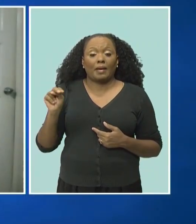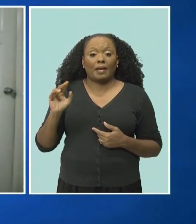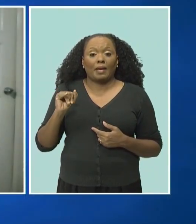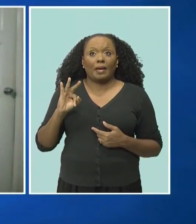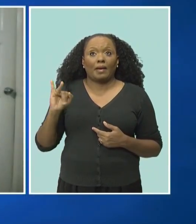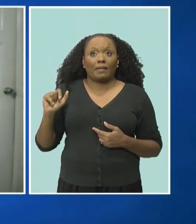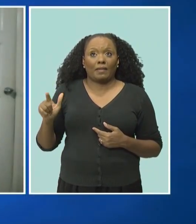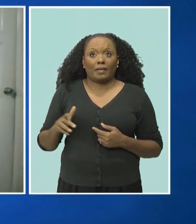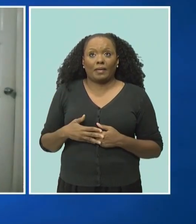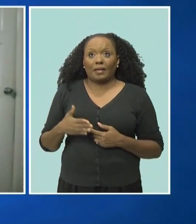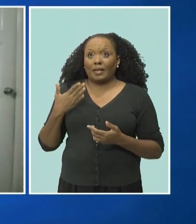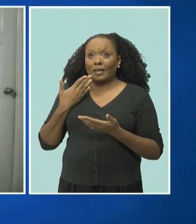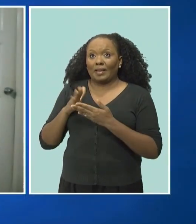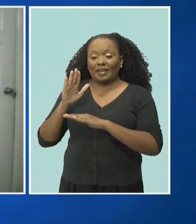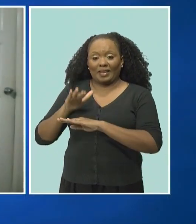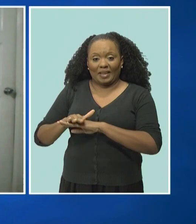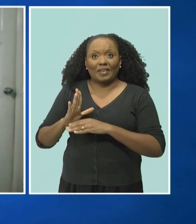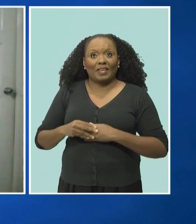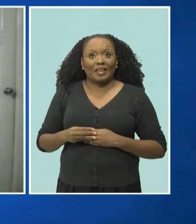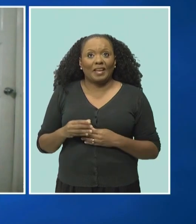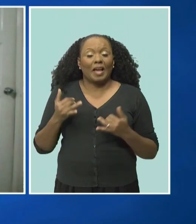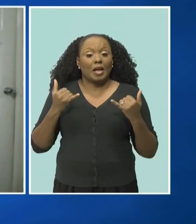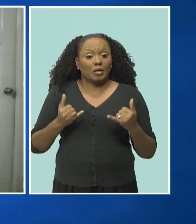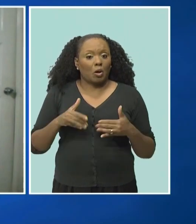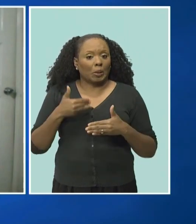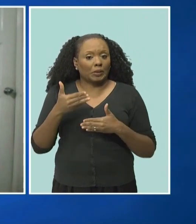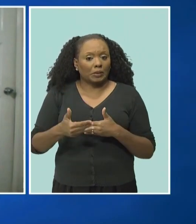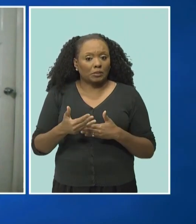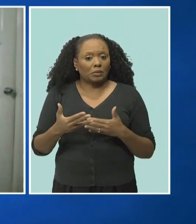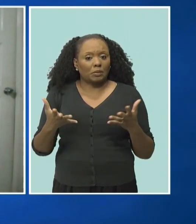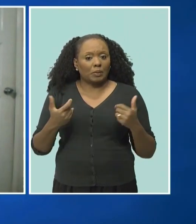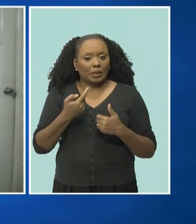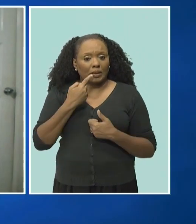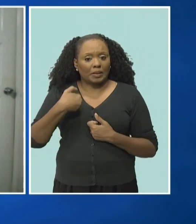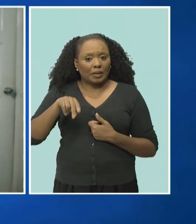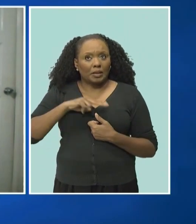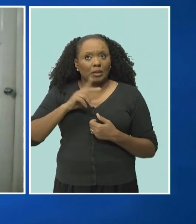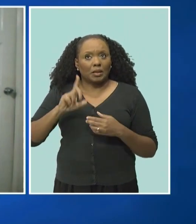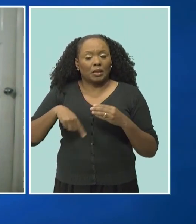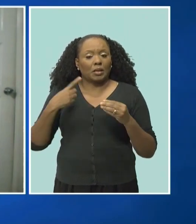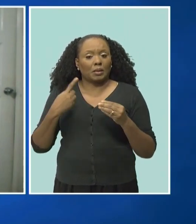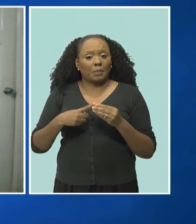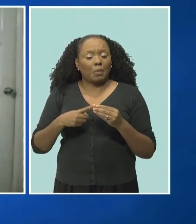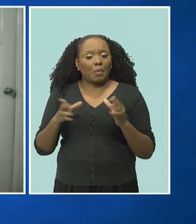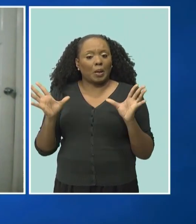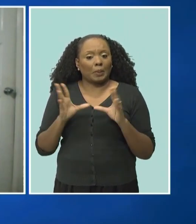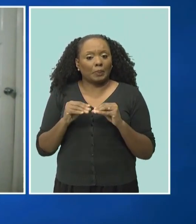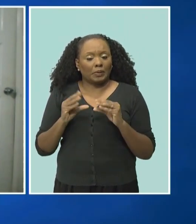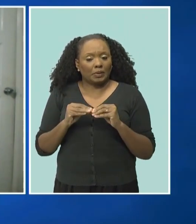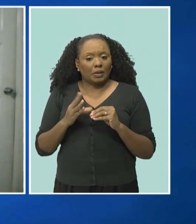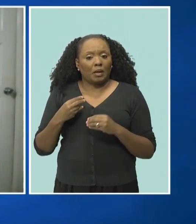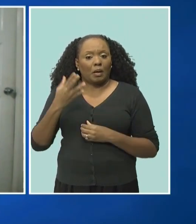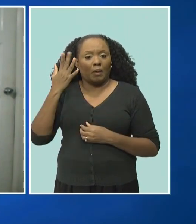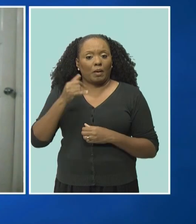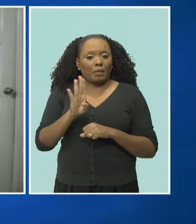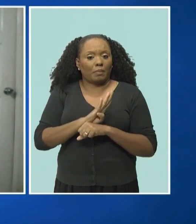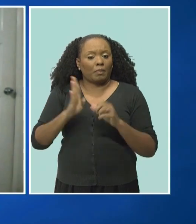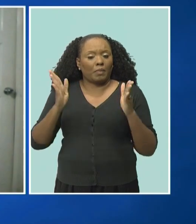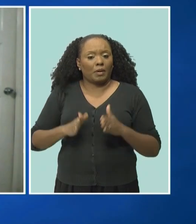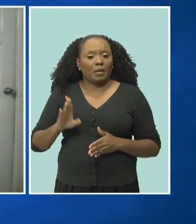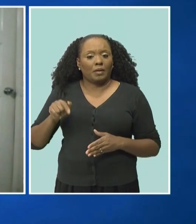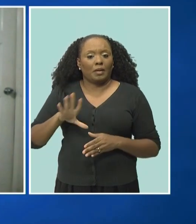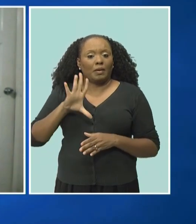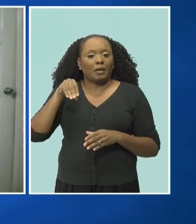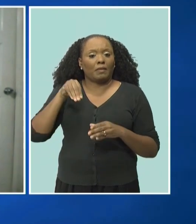Good evening, Shane. Up and on. Up and on. Tell us a bit more about the upcoming meeting and why Barbadians should participate